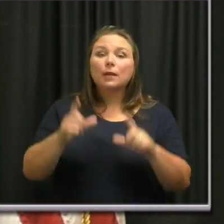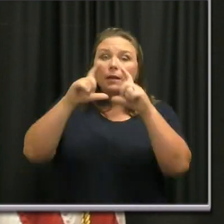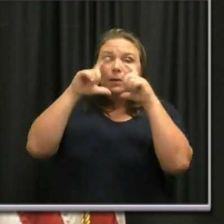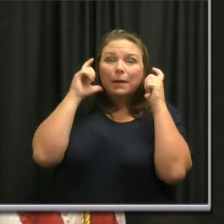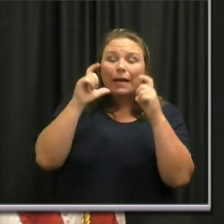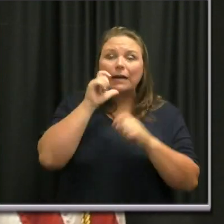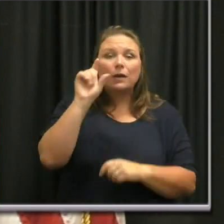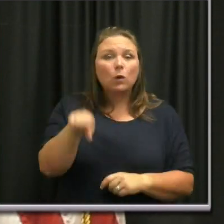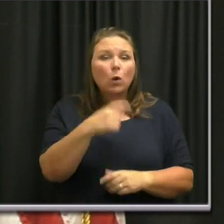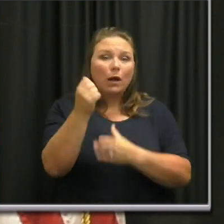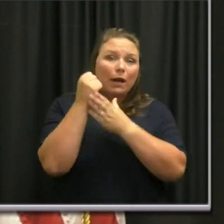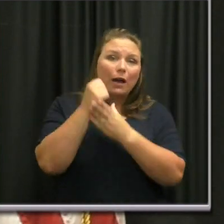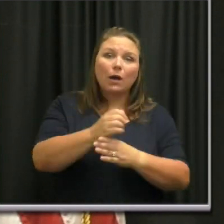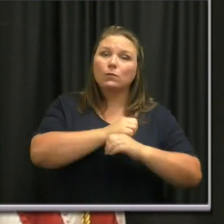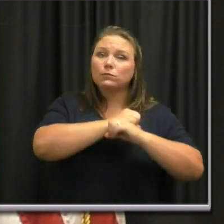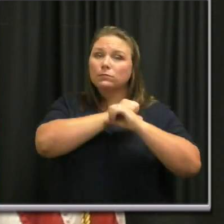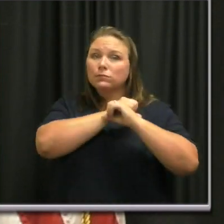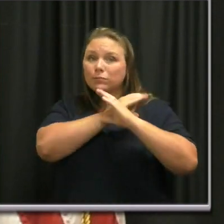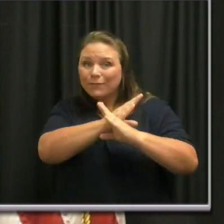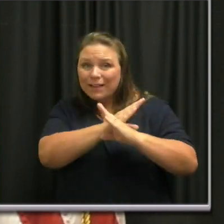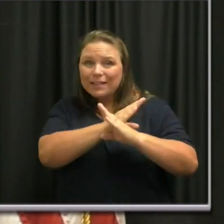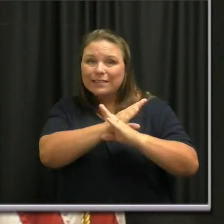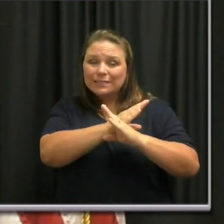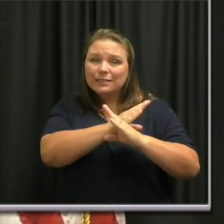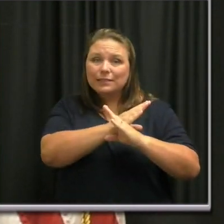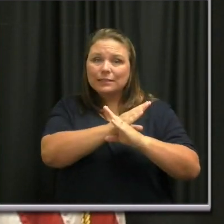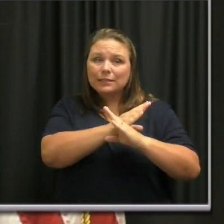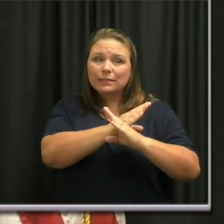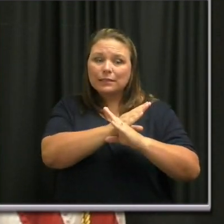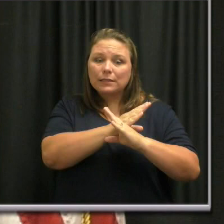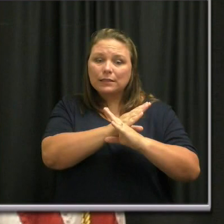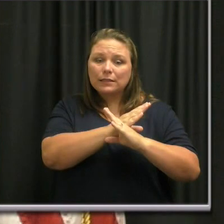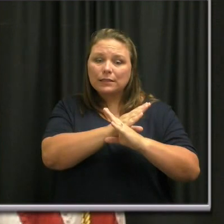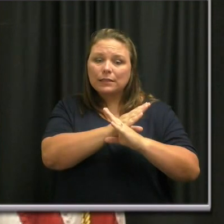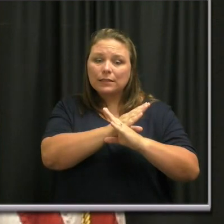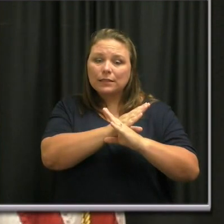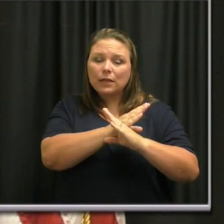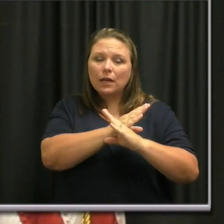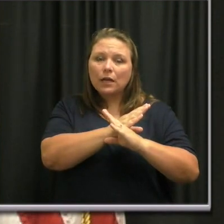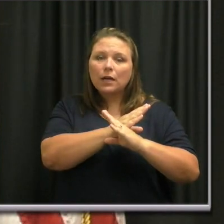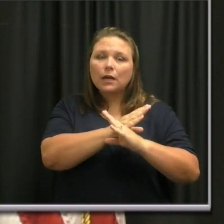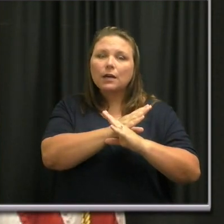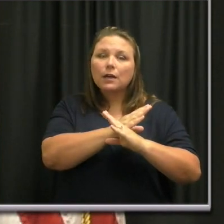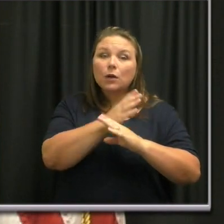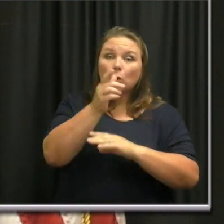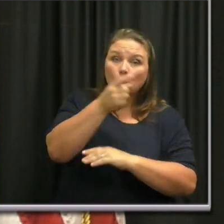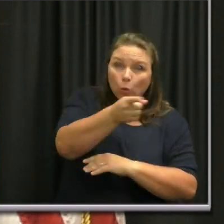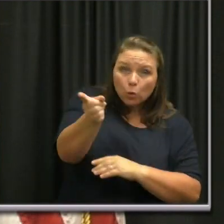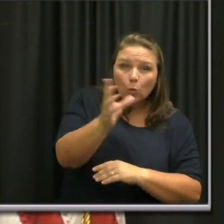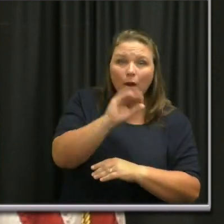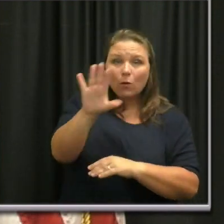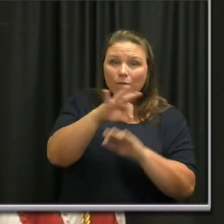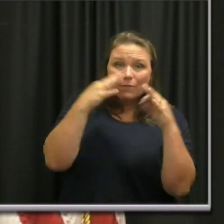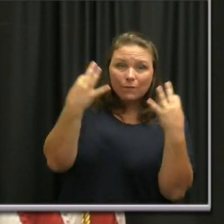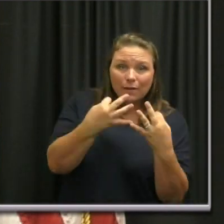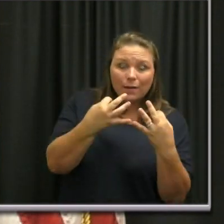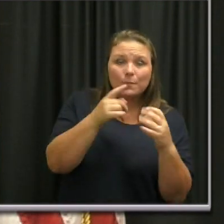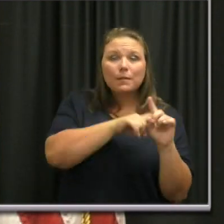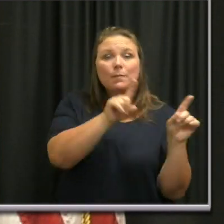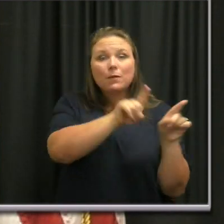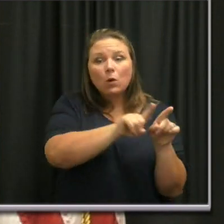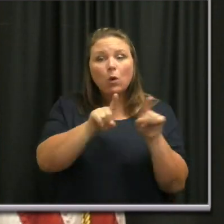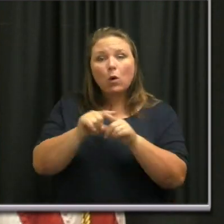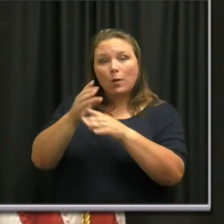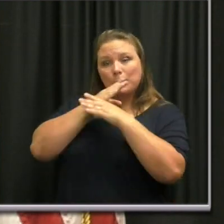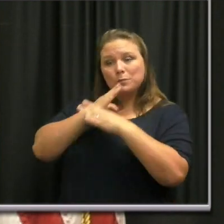a mask not only helps to protect you and your family, but it